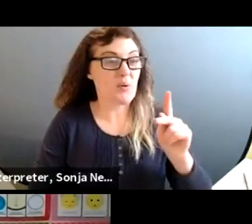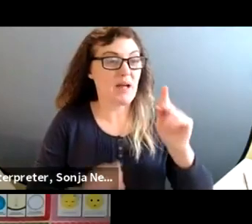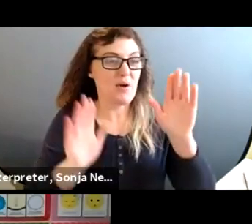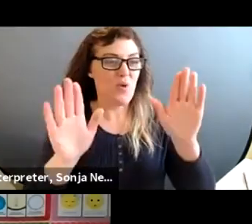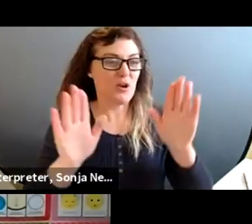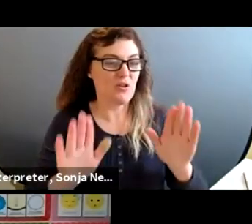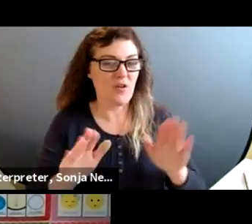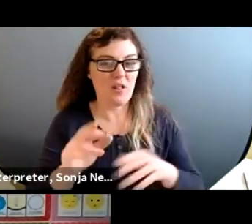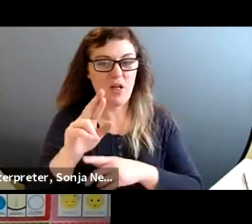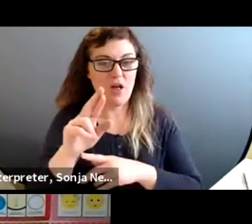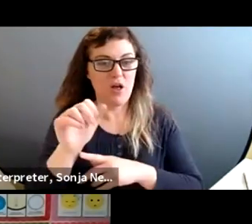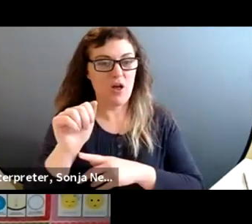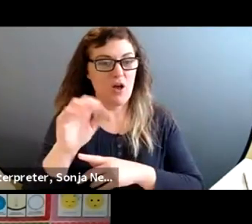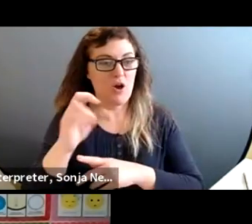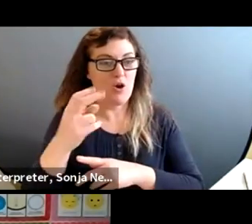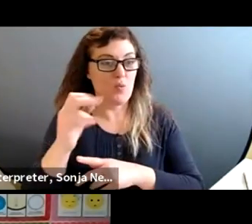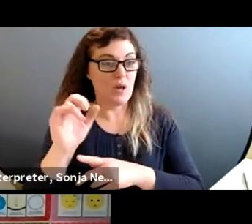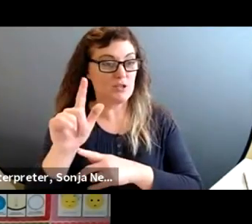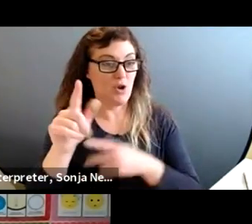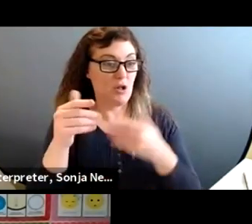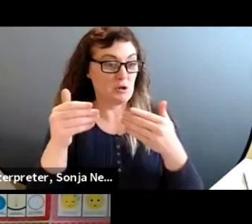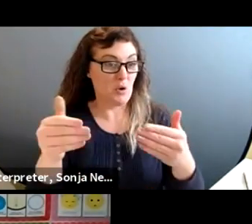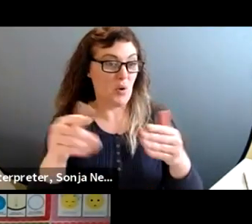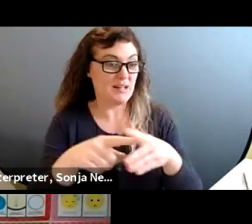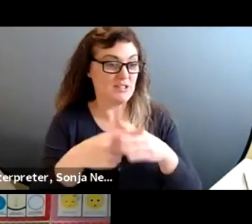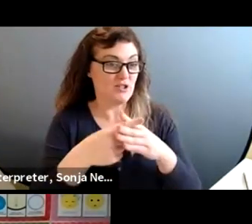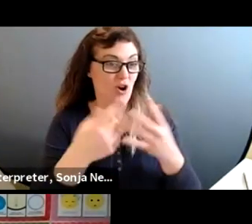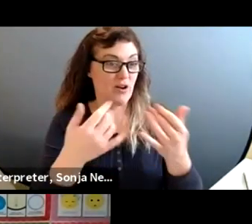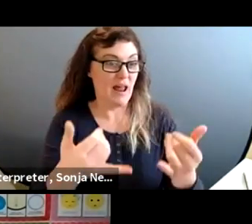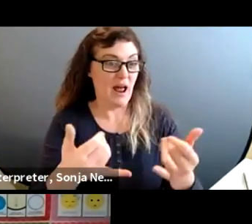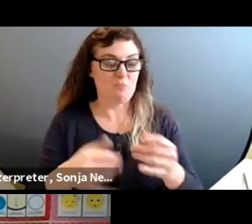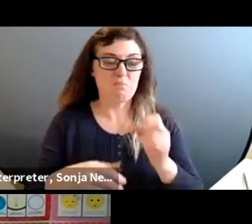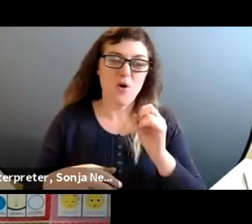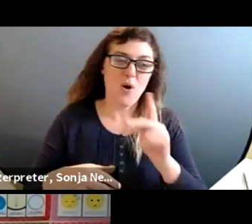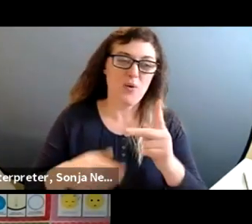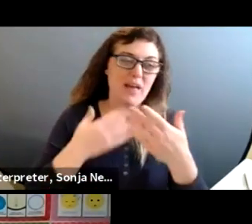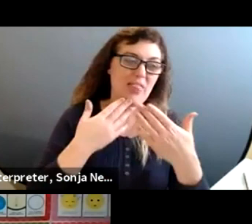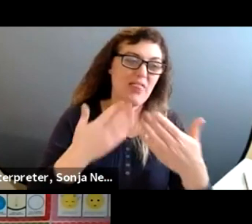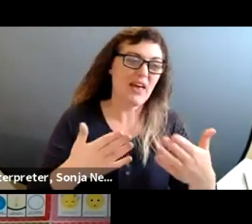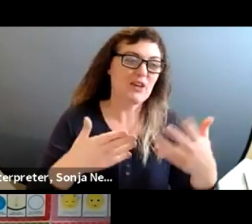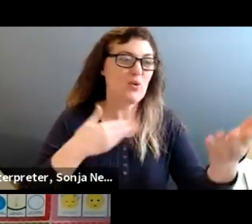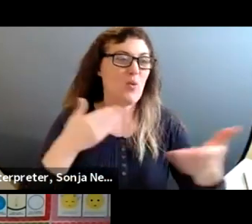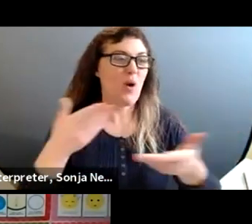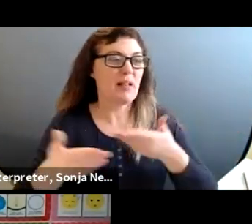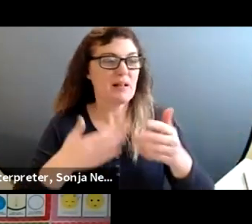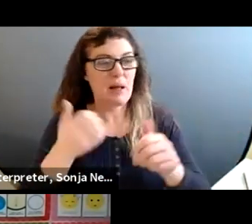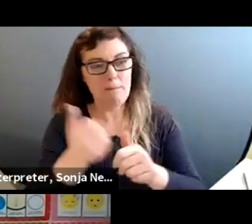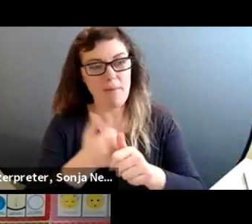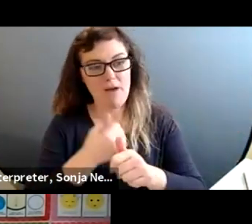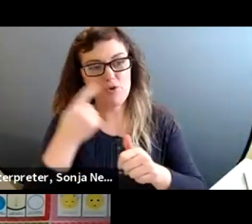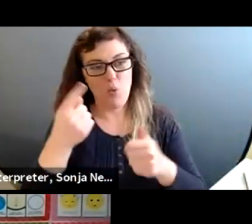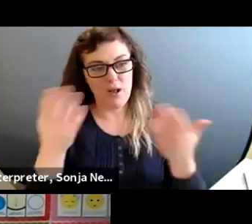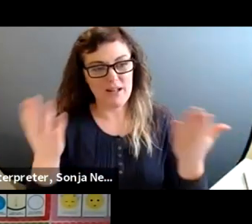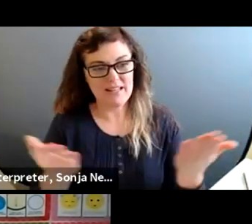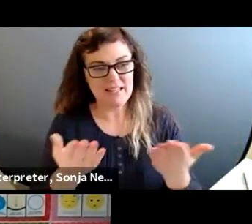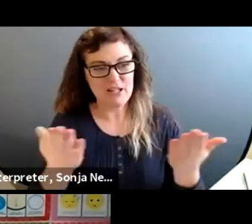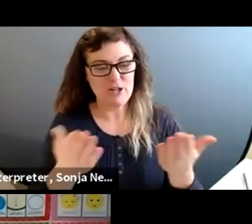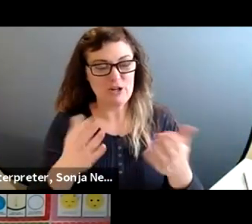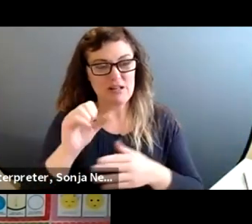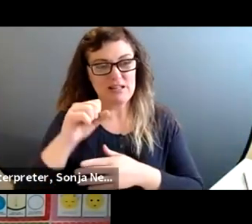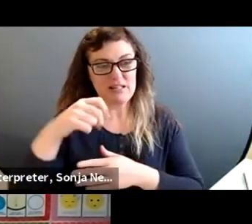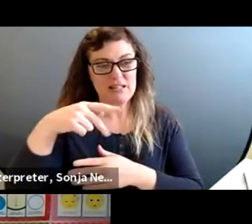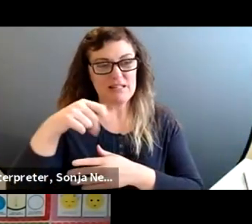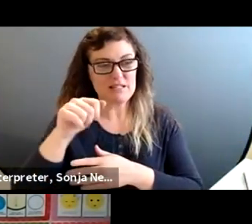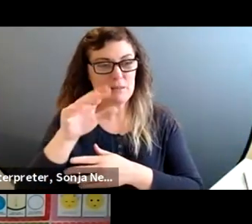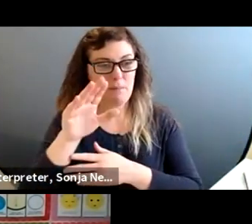So Rachel, you're good to go. Thank you so much. I just want to welcome everyone into the space. Thank you all for those of you who have been with us this